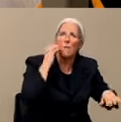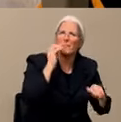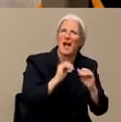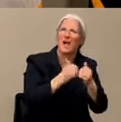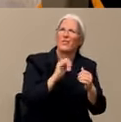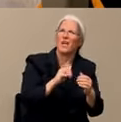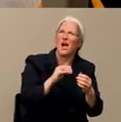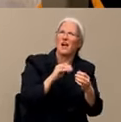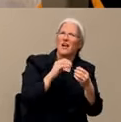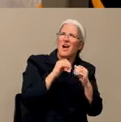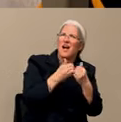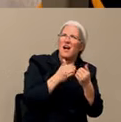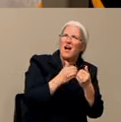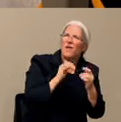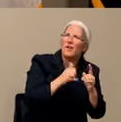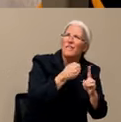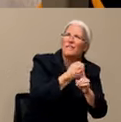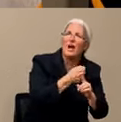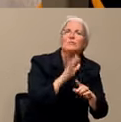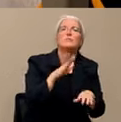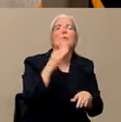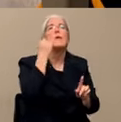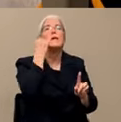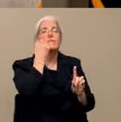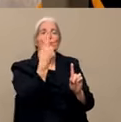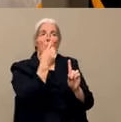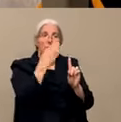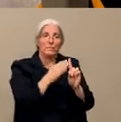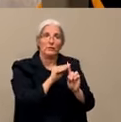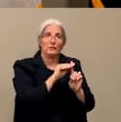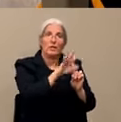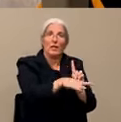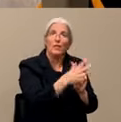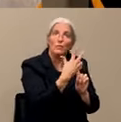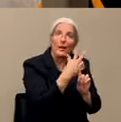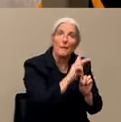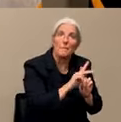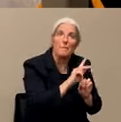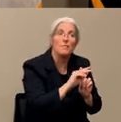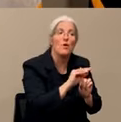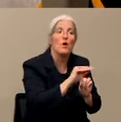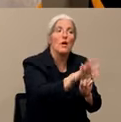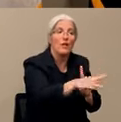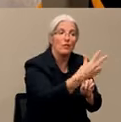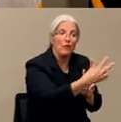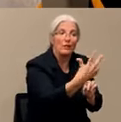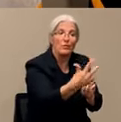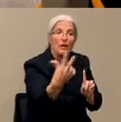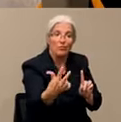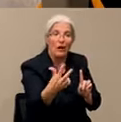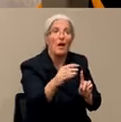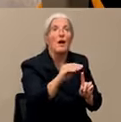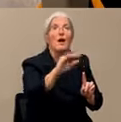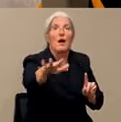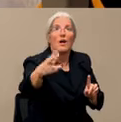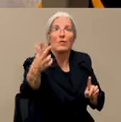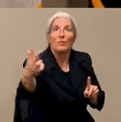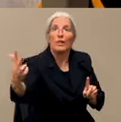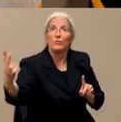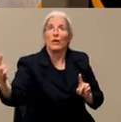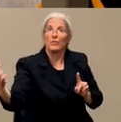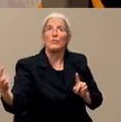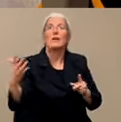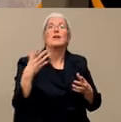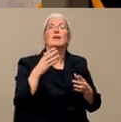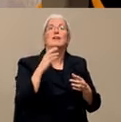talked about that one person infecting three isn't going one, three, nine, 27, right? So if that just continues without you trying to do any